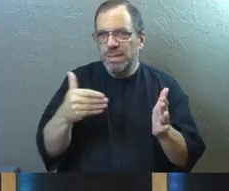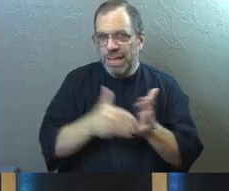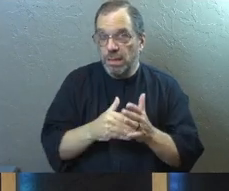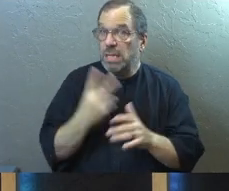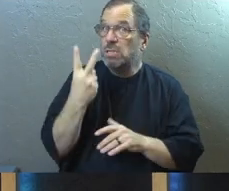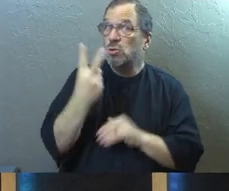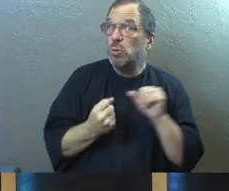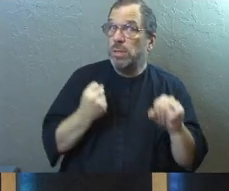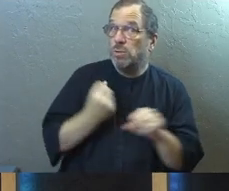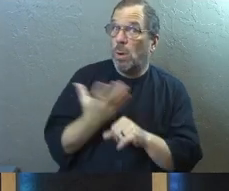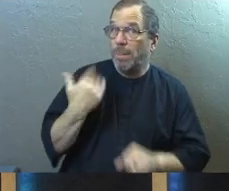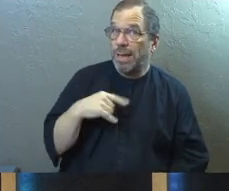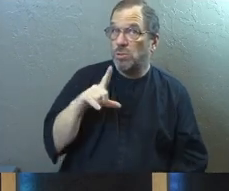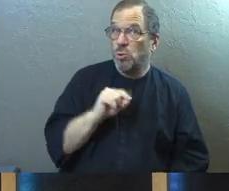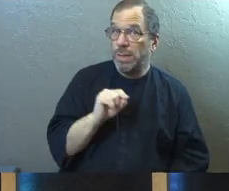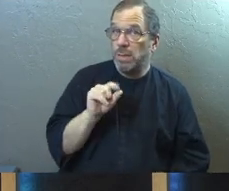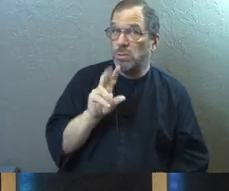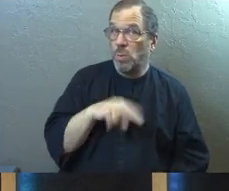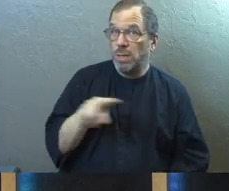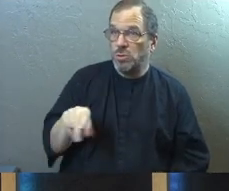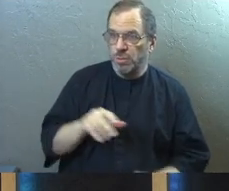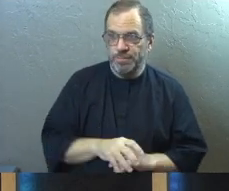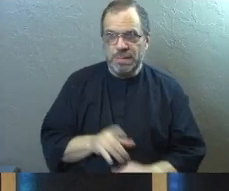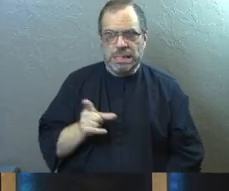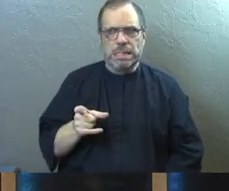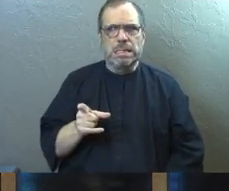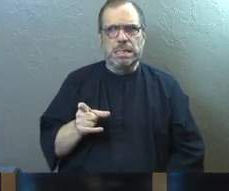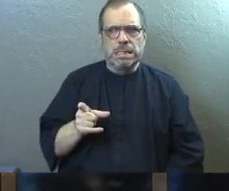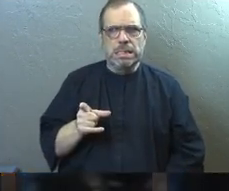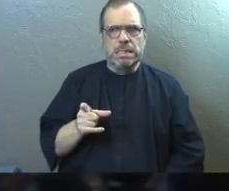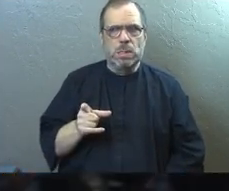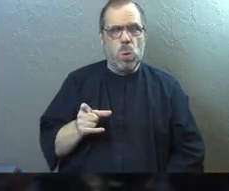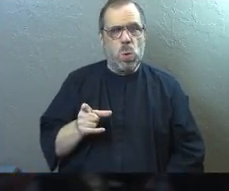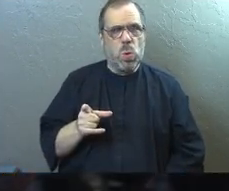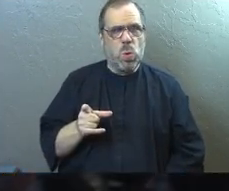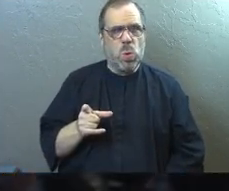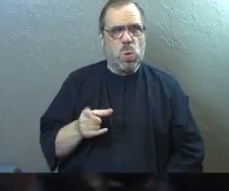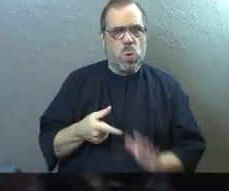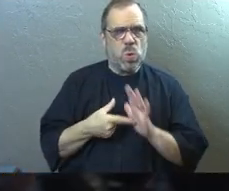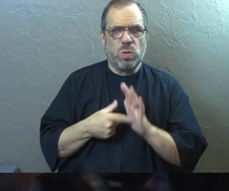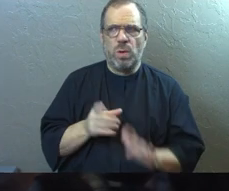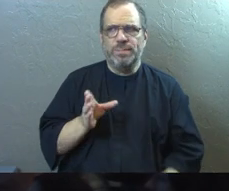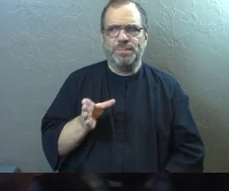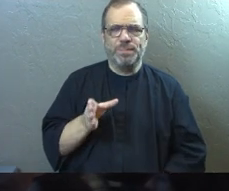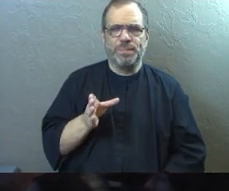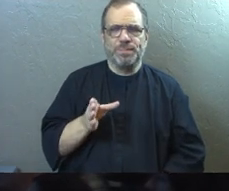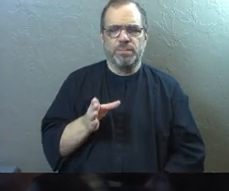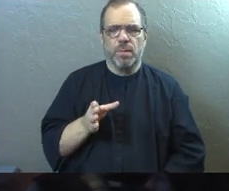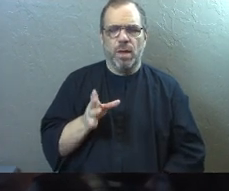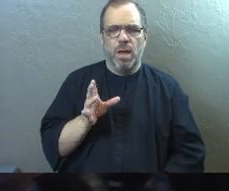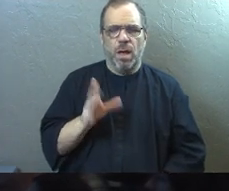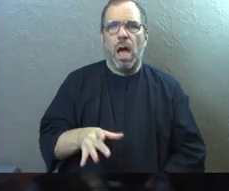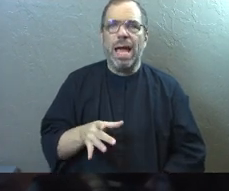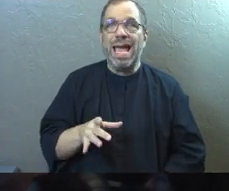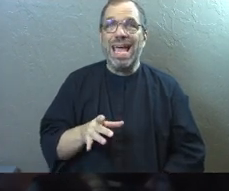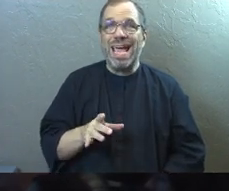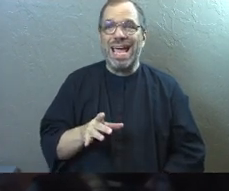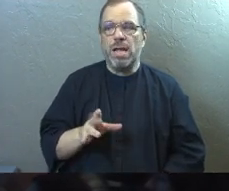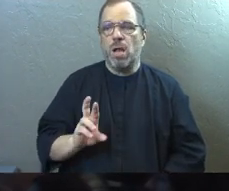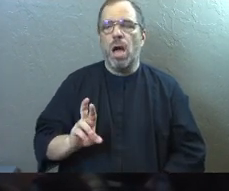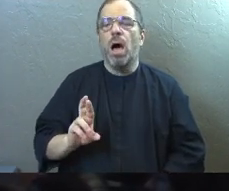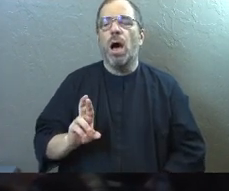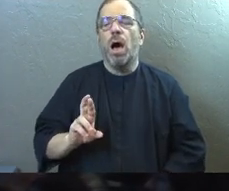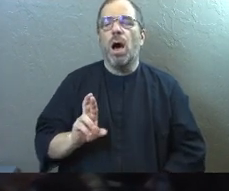This was updated two years ago. And this one's a little bit more pointed, I think. It looks at people in the Republican